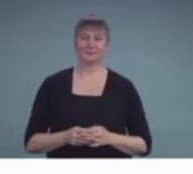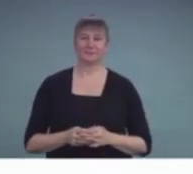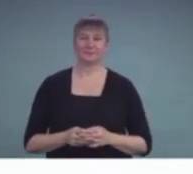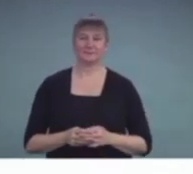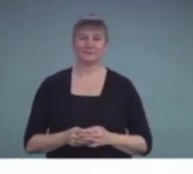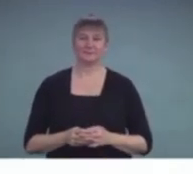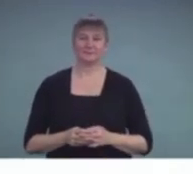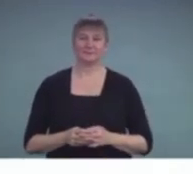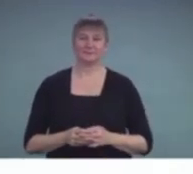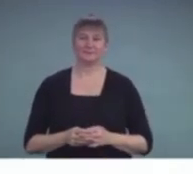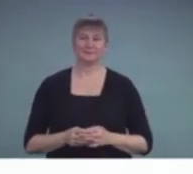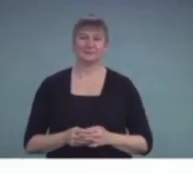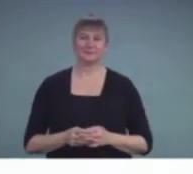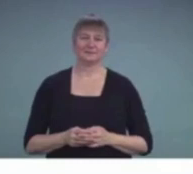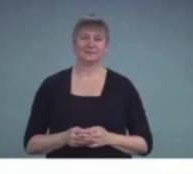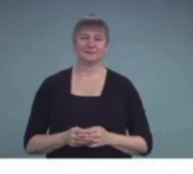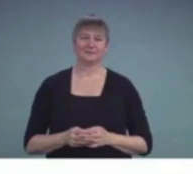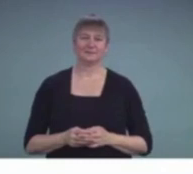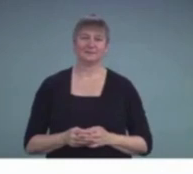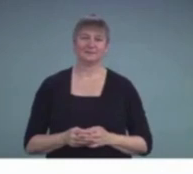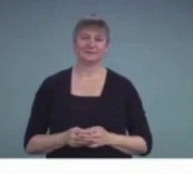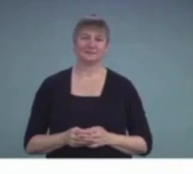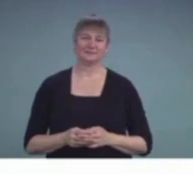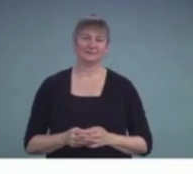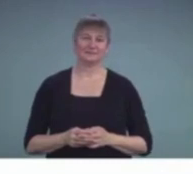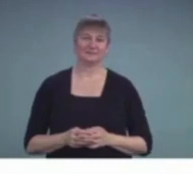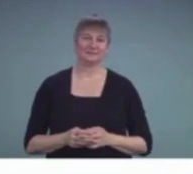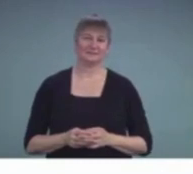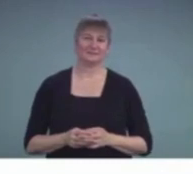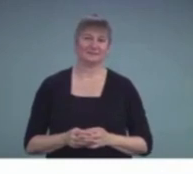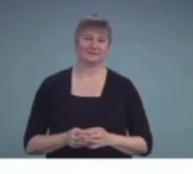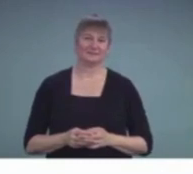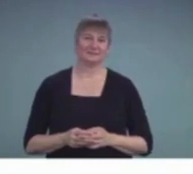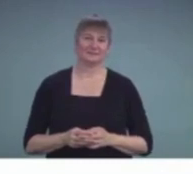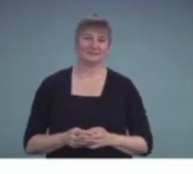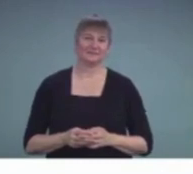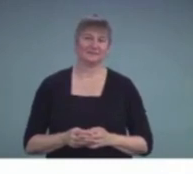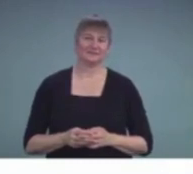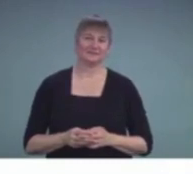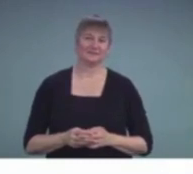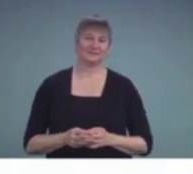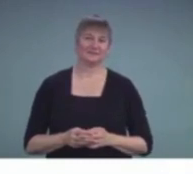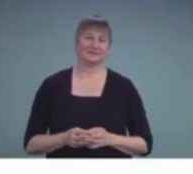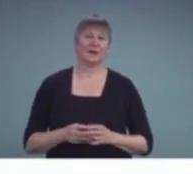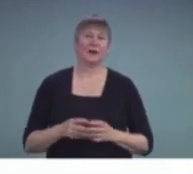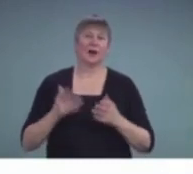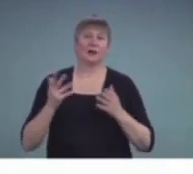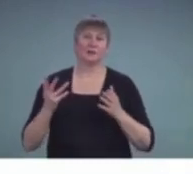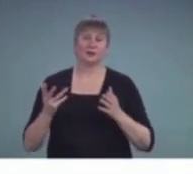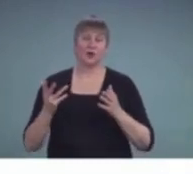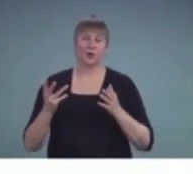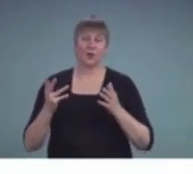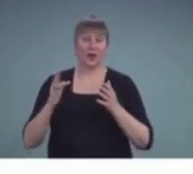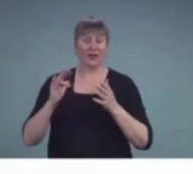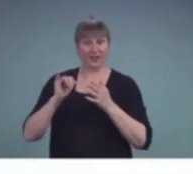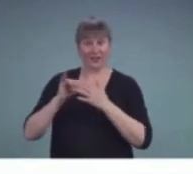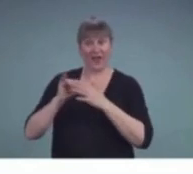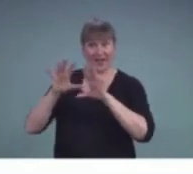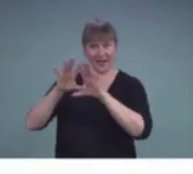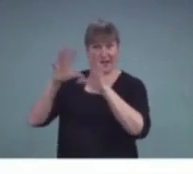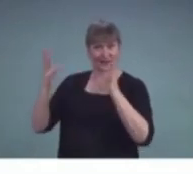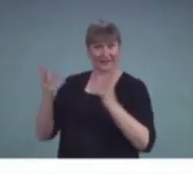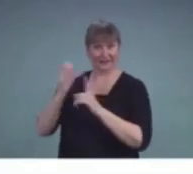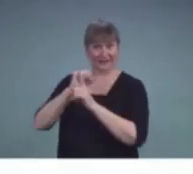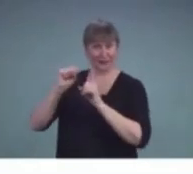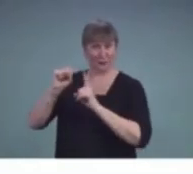So some of the implications of this particular case study that I think were really important and